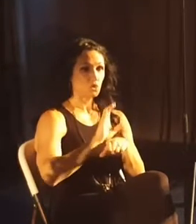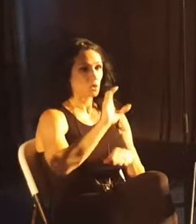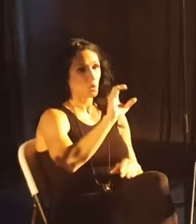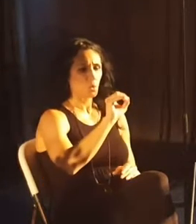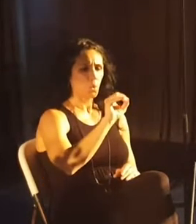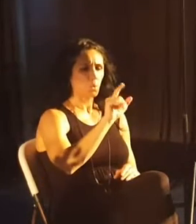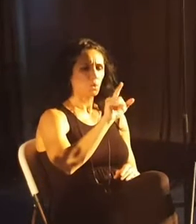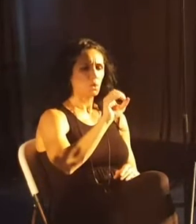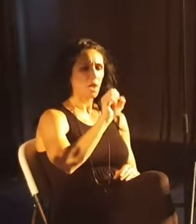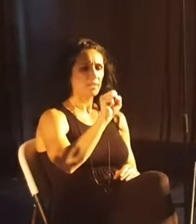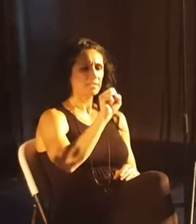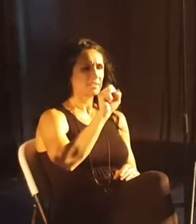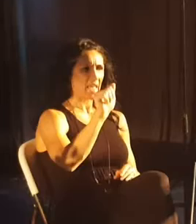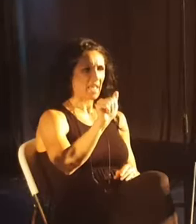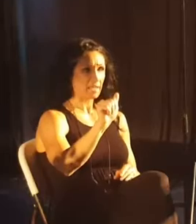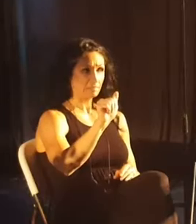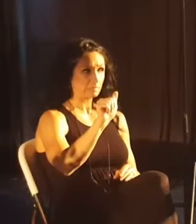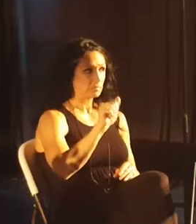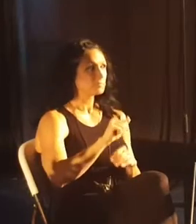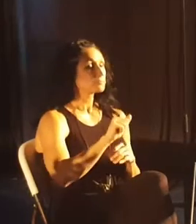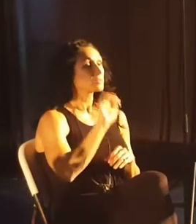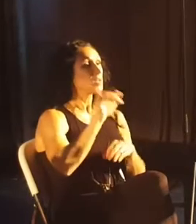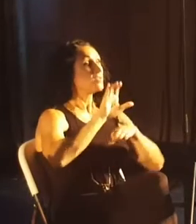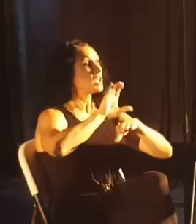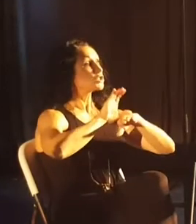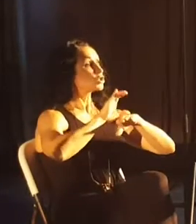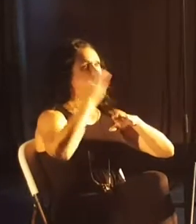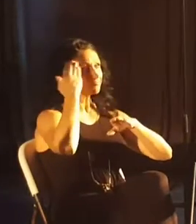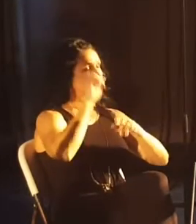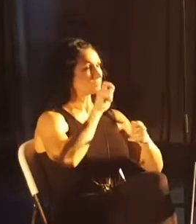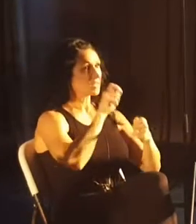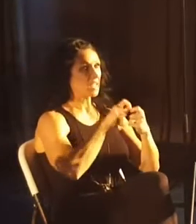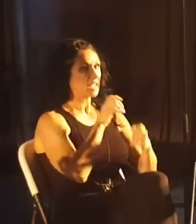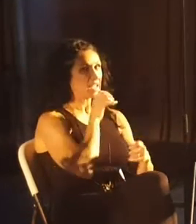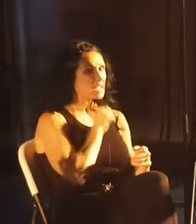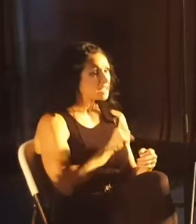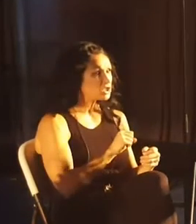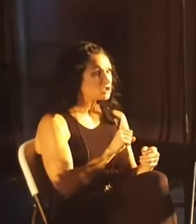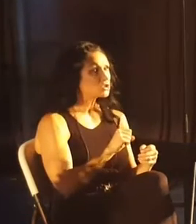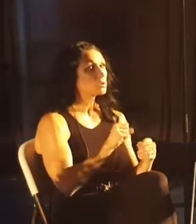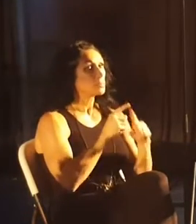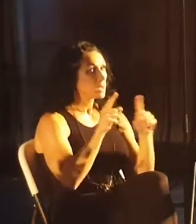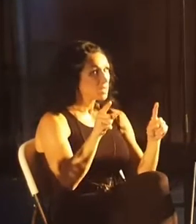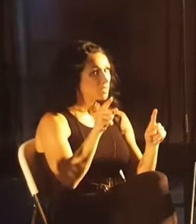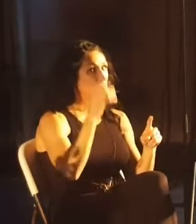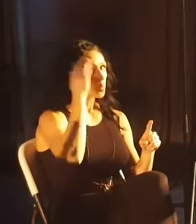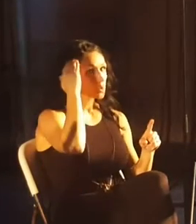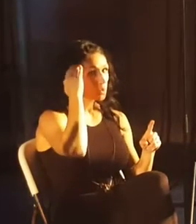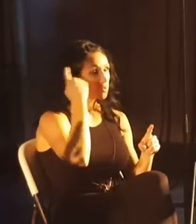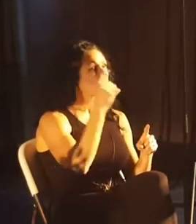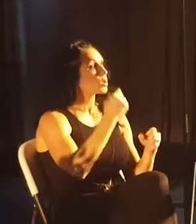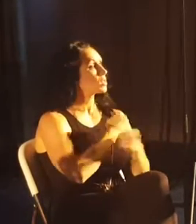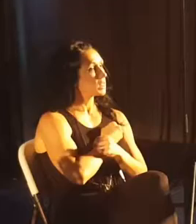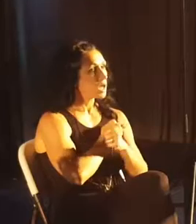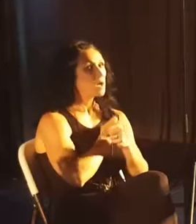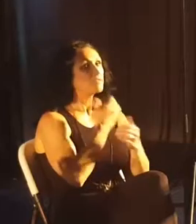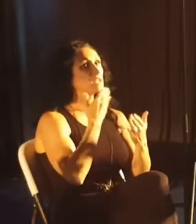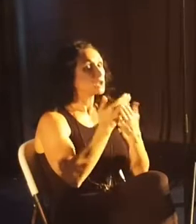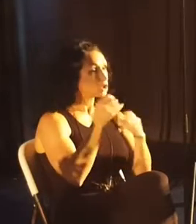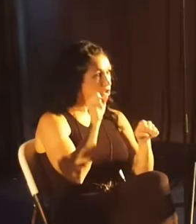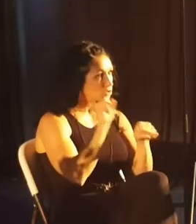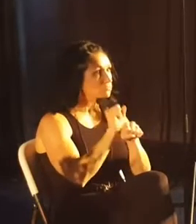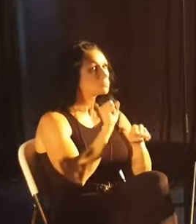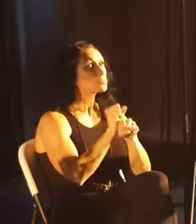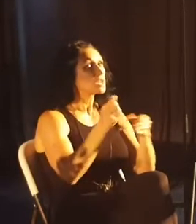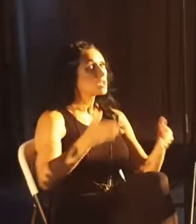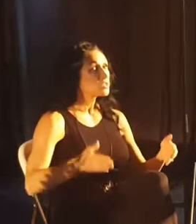Colossae, and this church, we don't know exactly how old it was, but they were becoming known for their love and good deeds, the ways that they loved